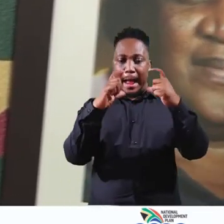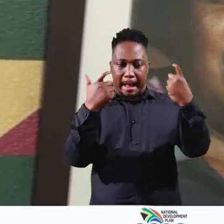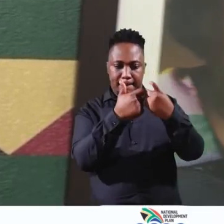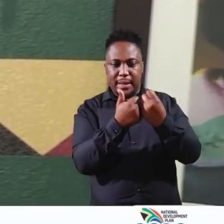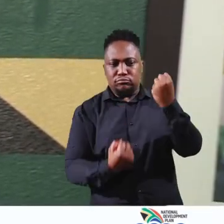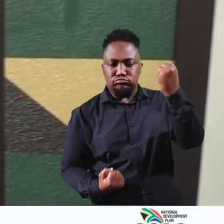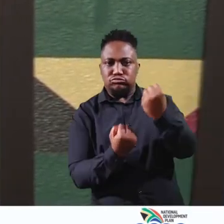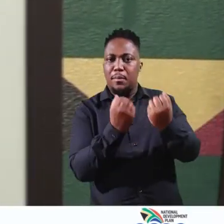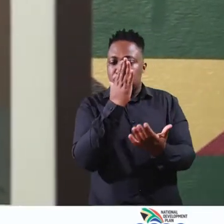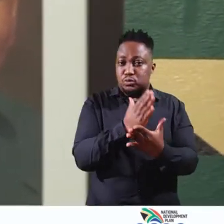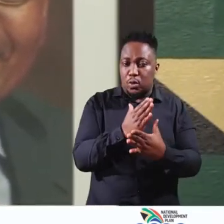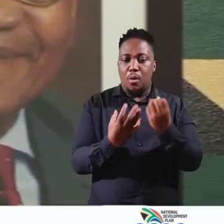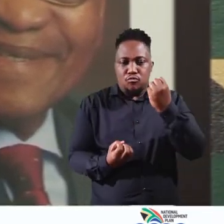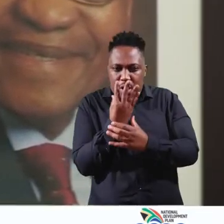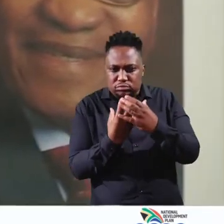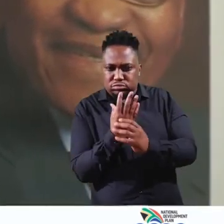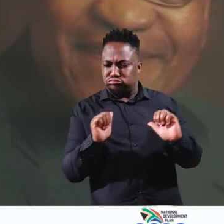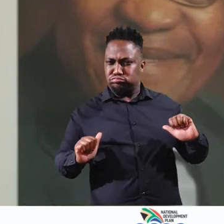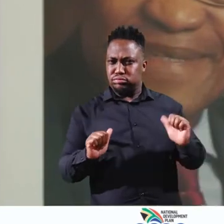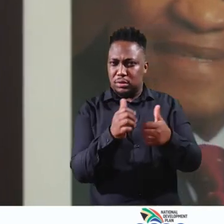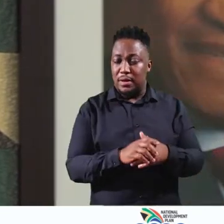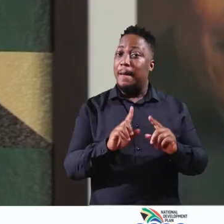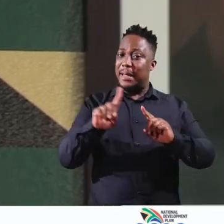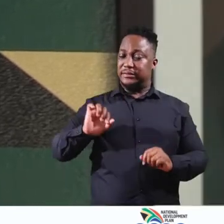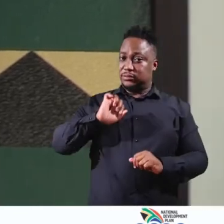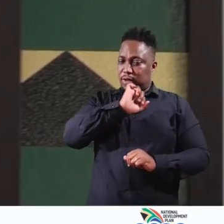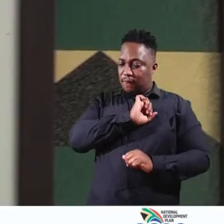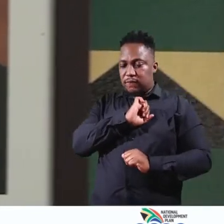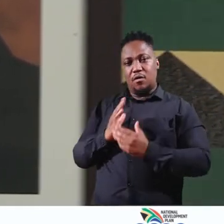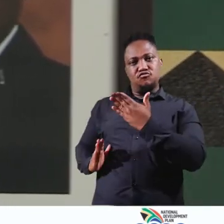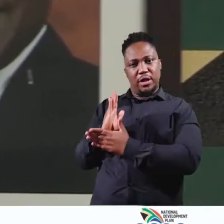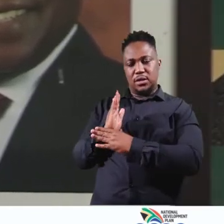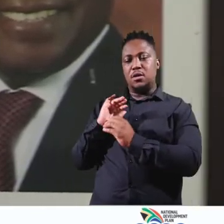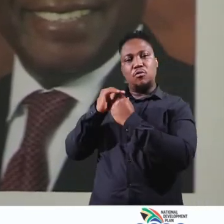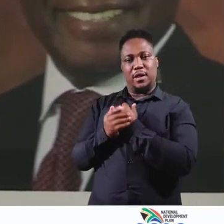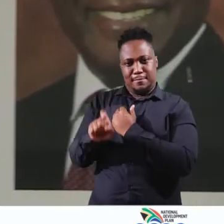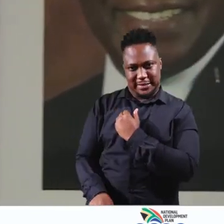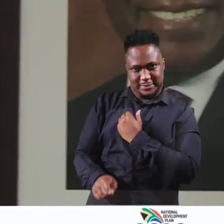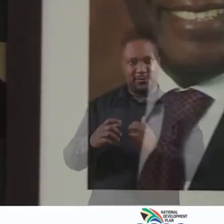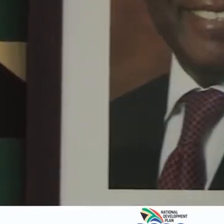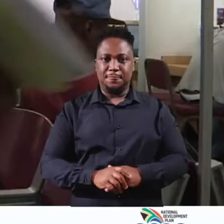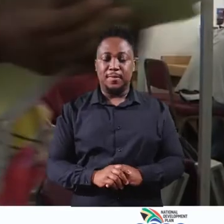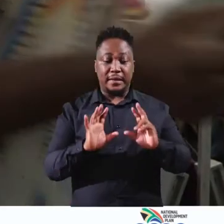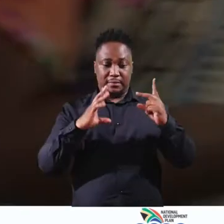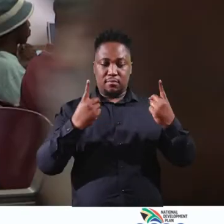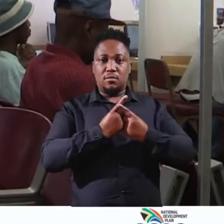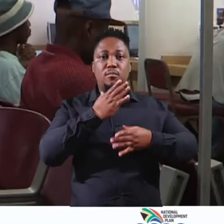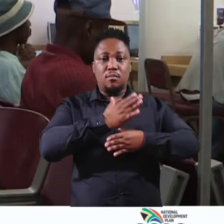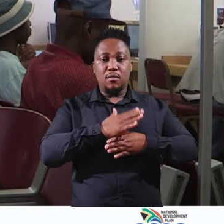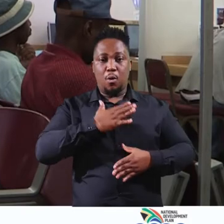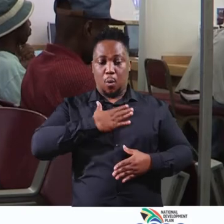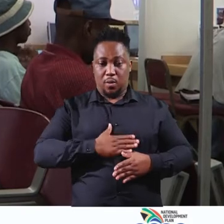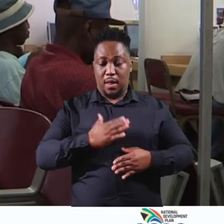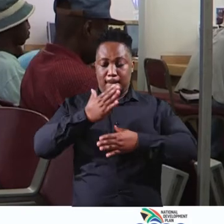assist companies in improving efficiency and productivity whilst protecting the rights of vulnerable workers. The vision of the